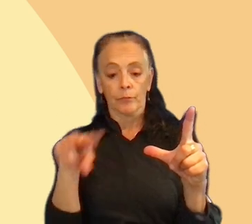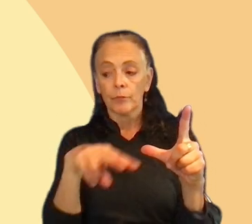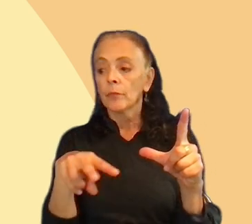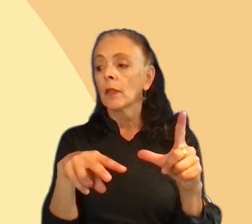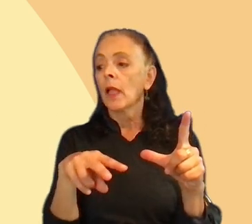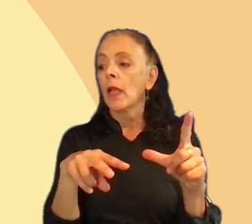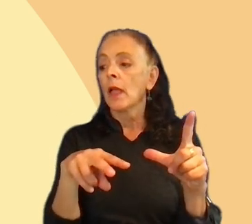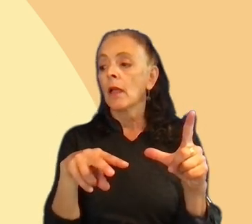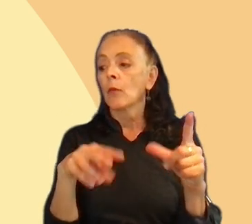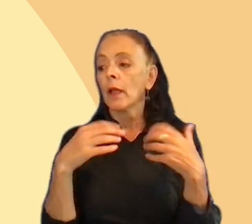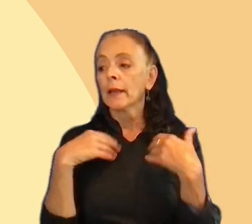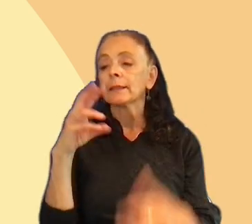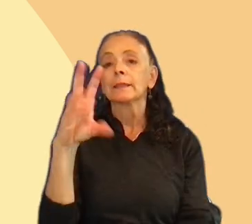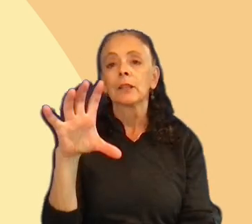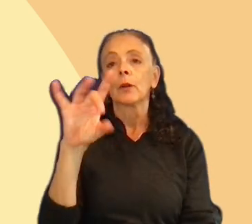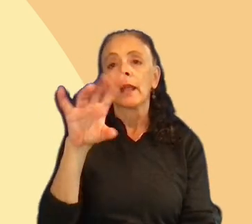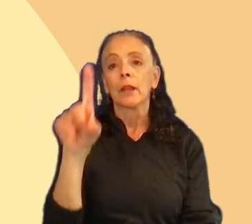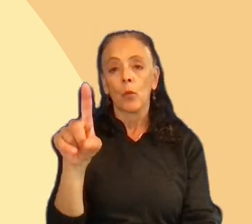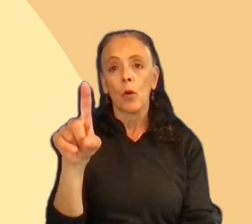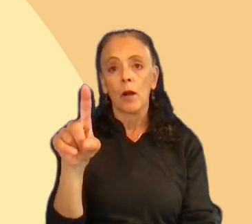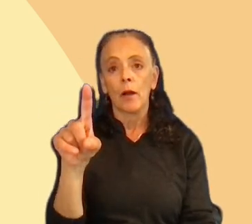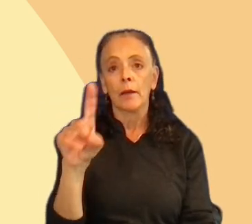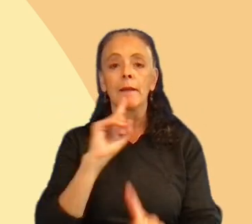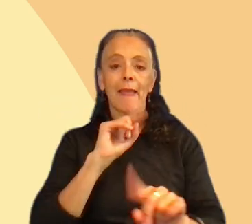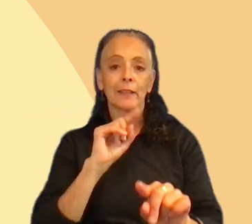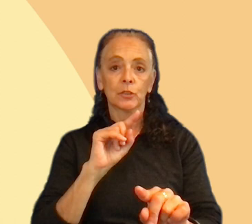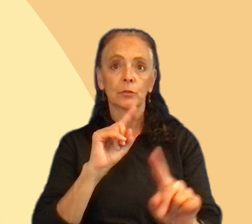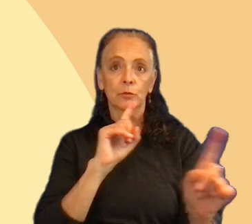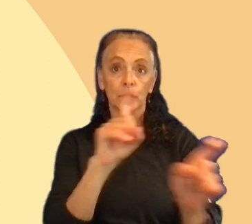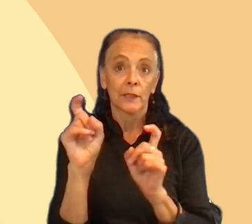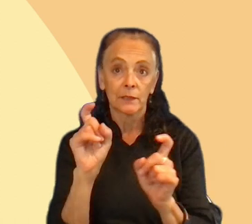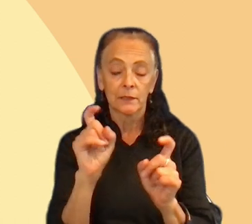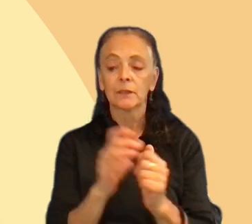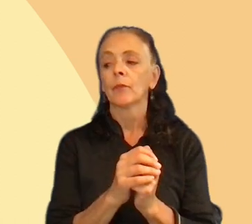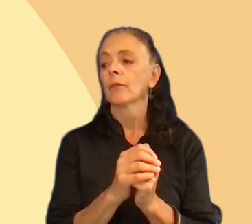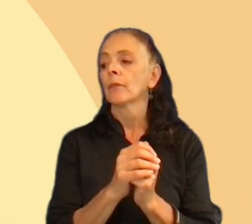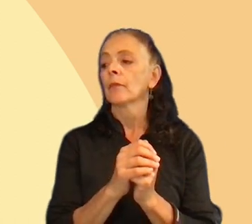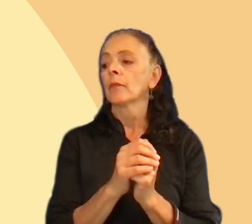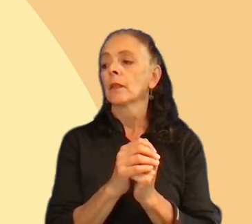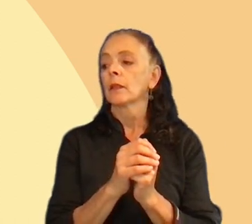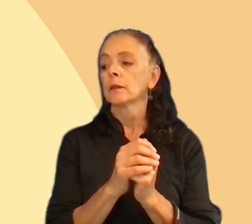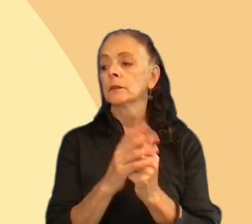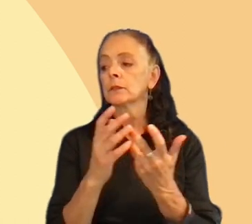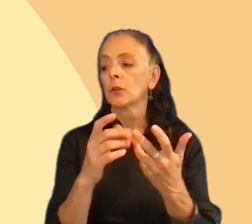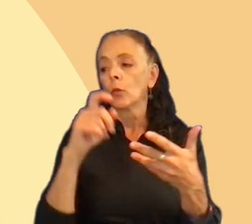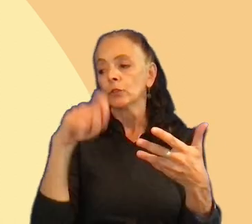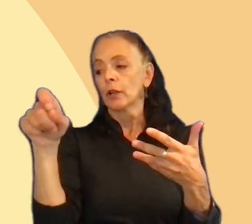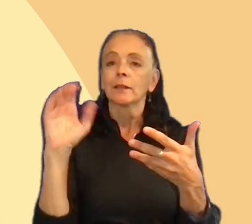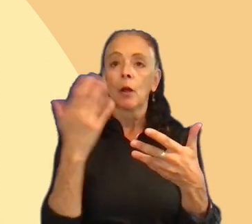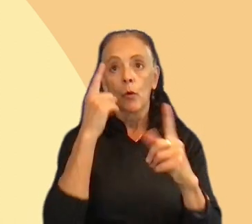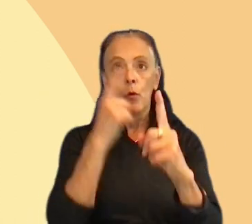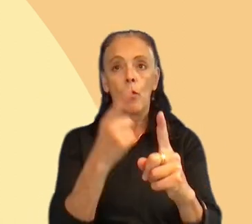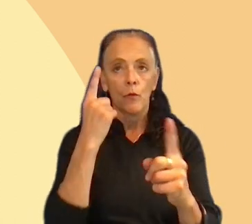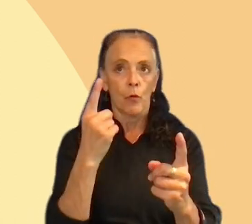608 answered surveys. So, we checked our goal for a number